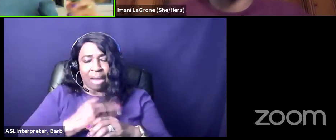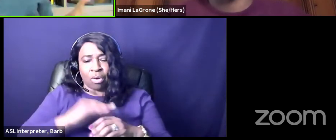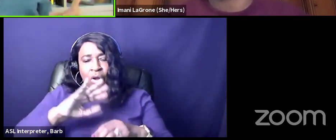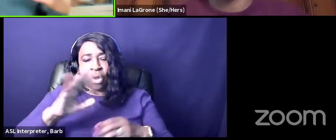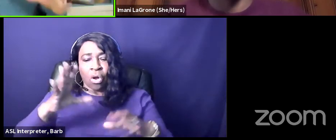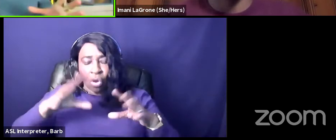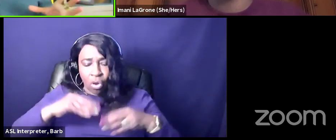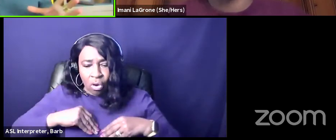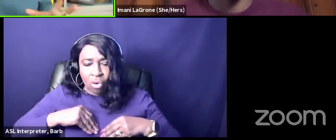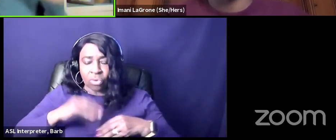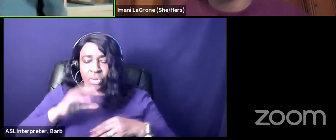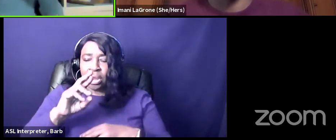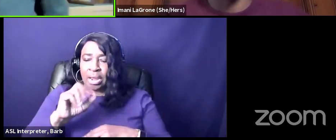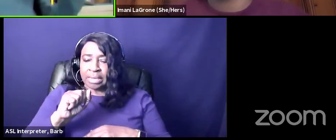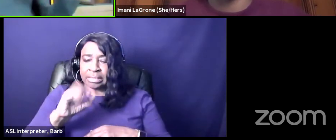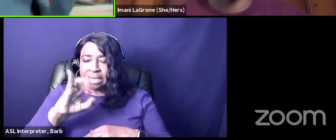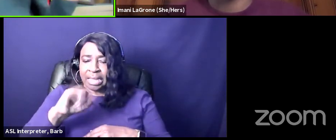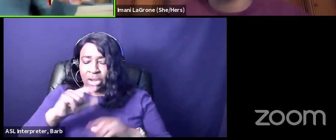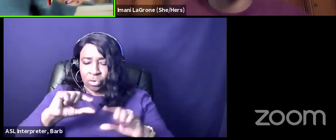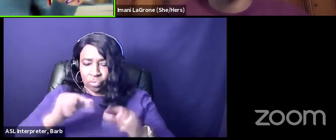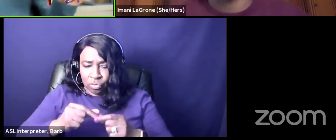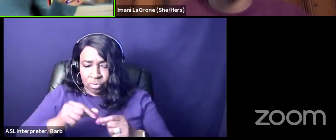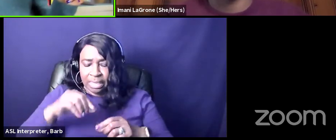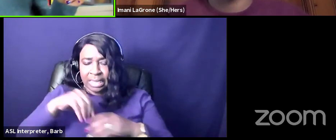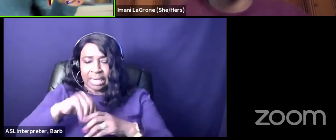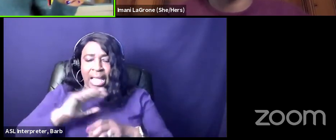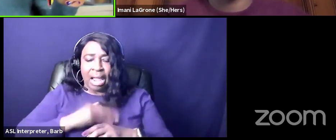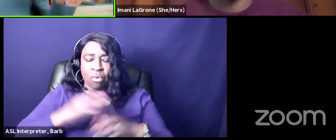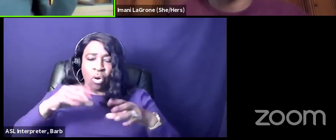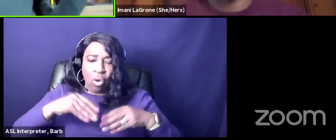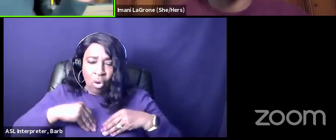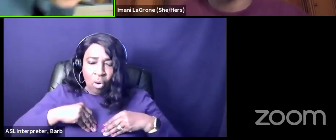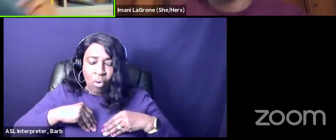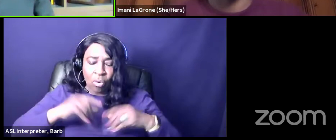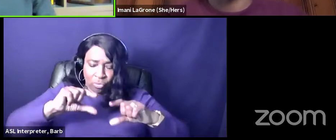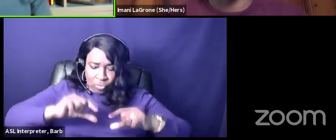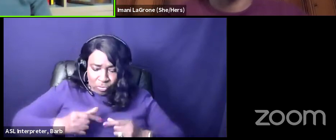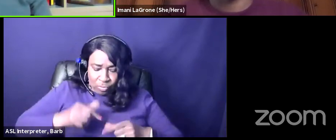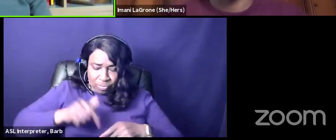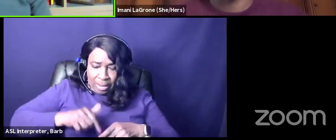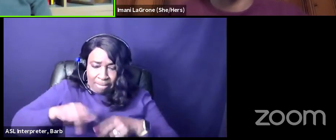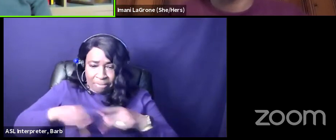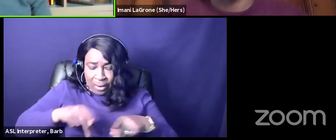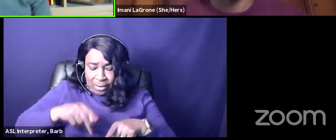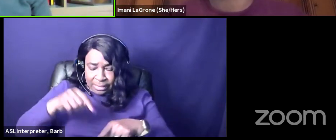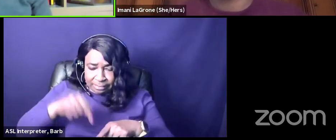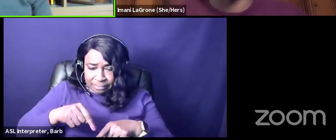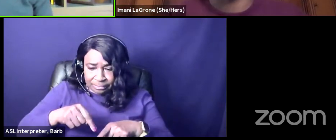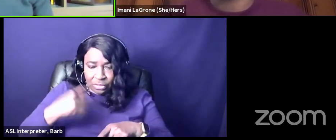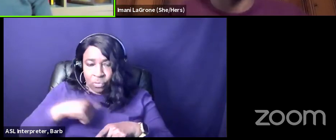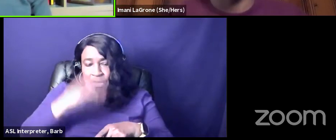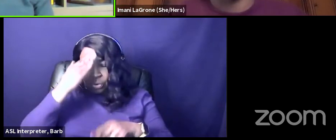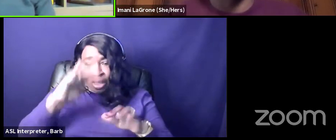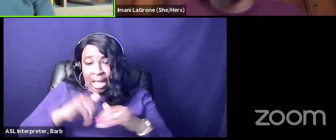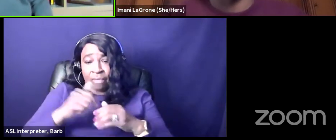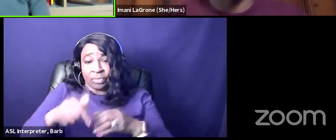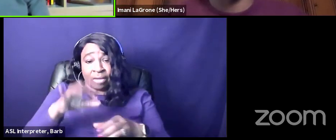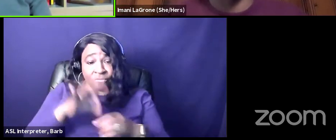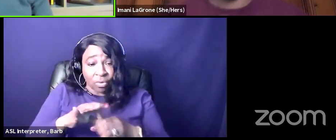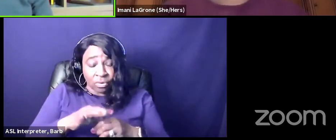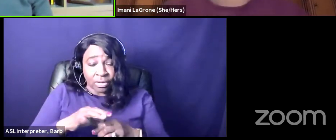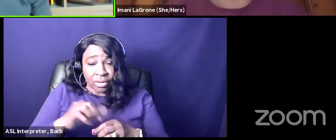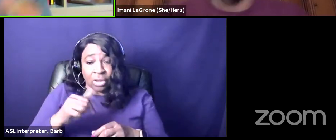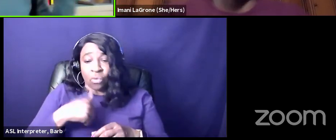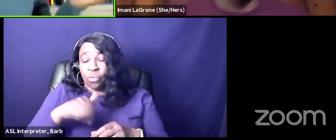and our communities are voting and also keeping an eye on the fact that like white folks ain't voting for bernie so what either we get